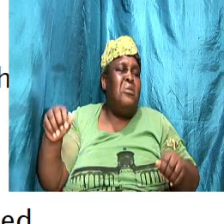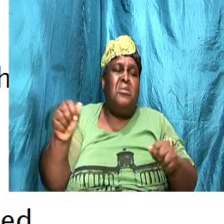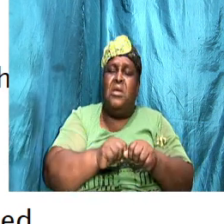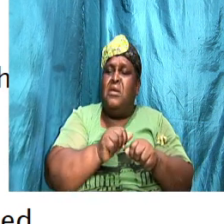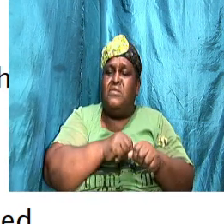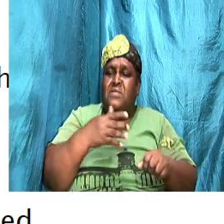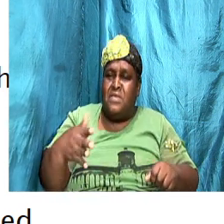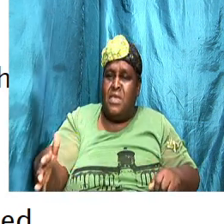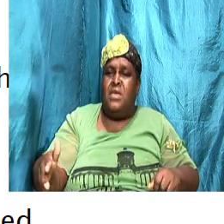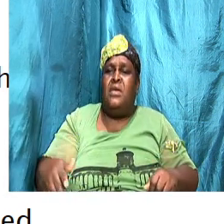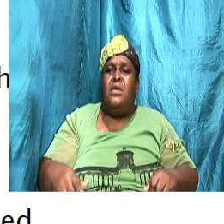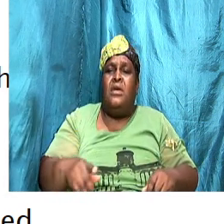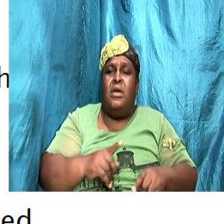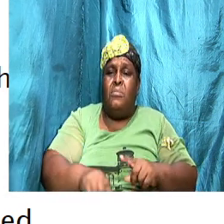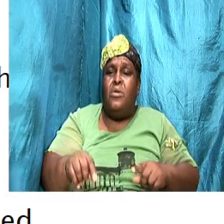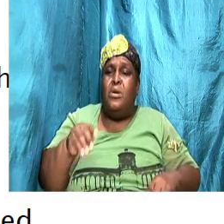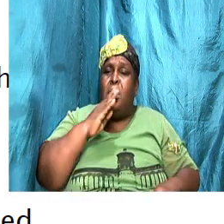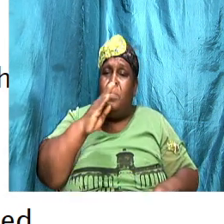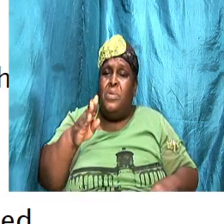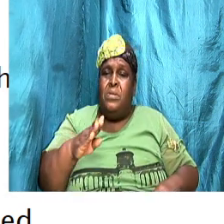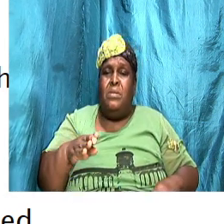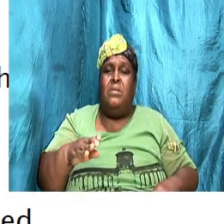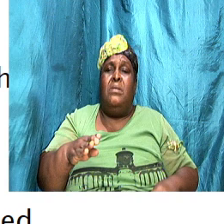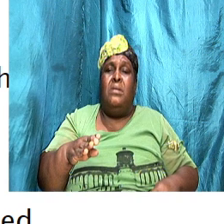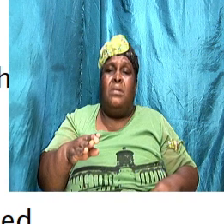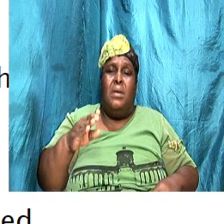but we must be mindful of the gap